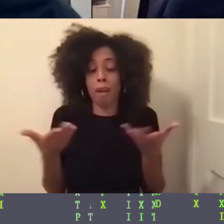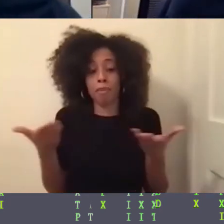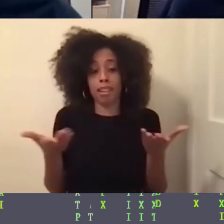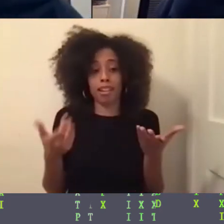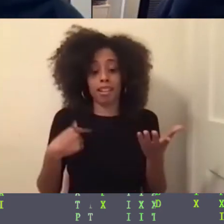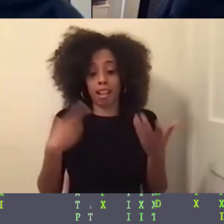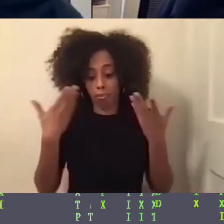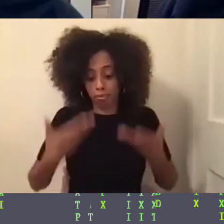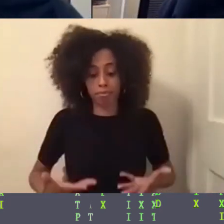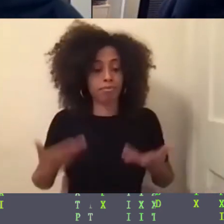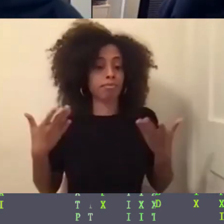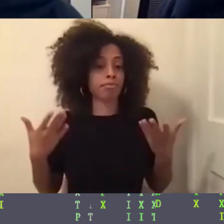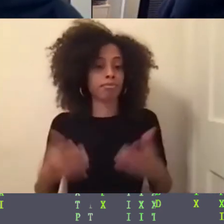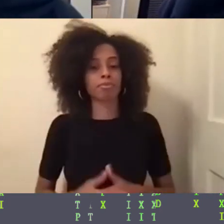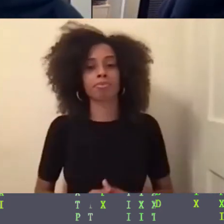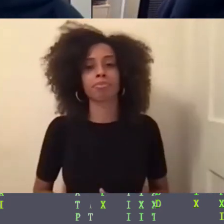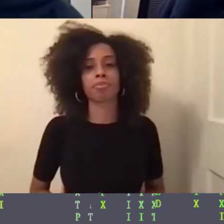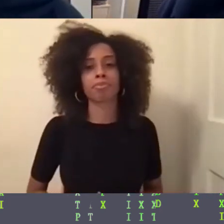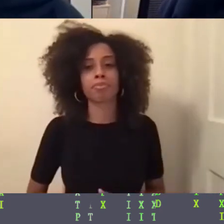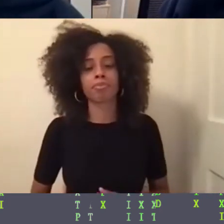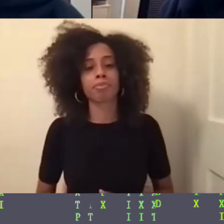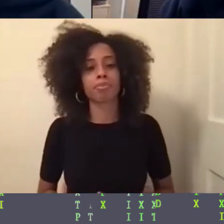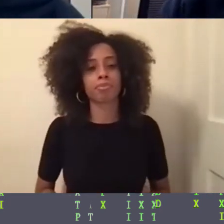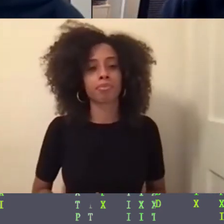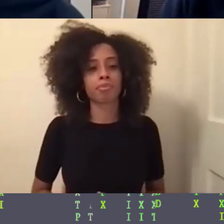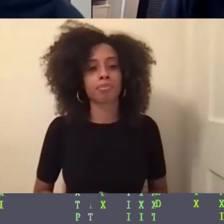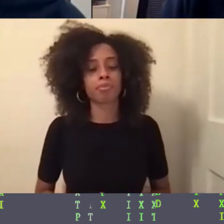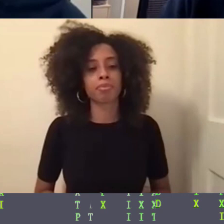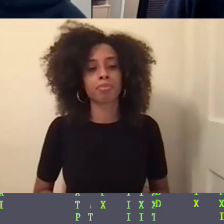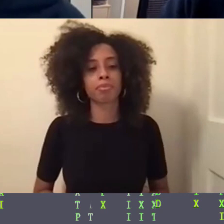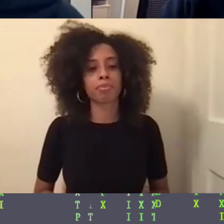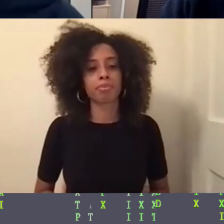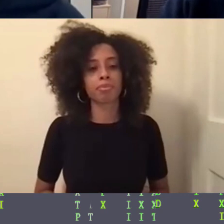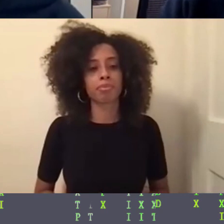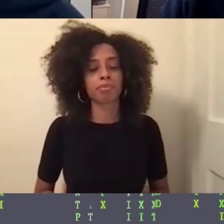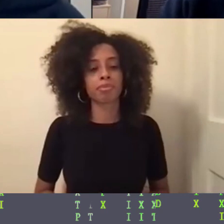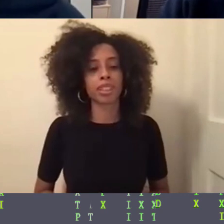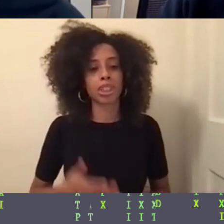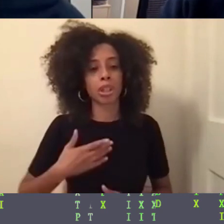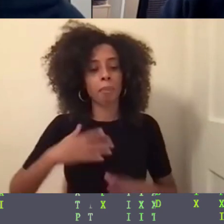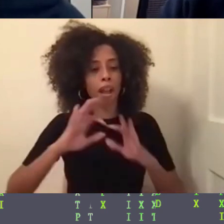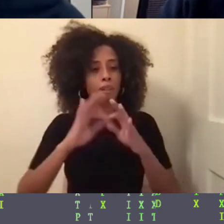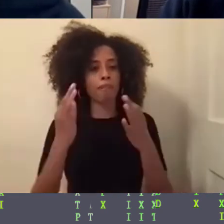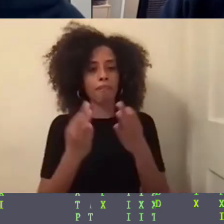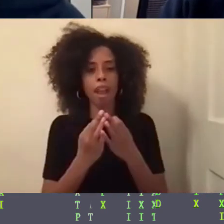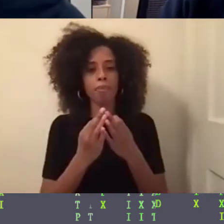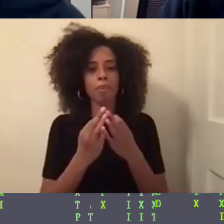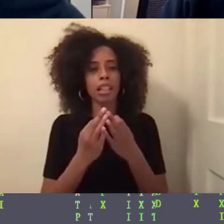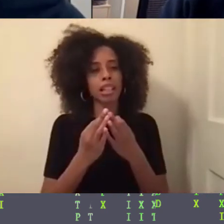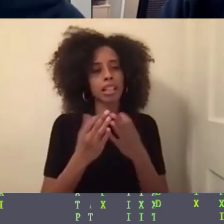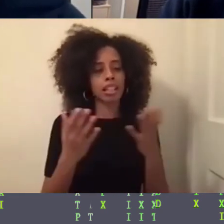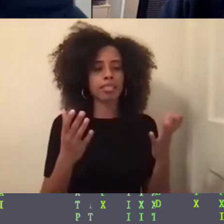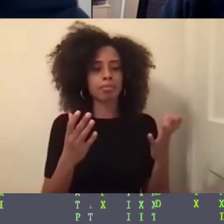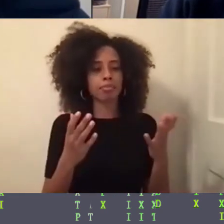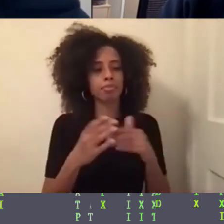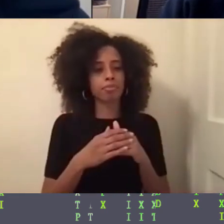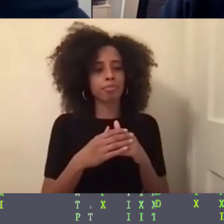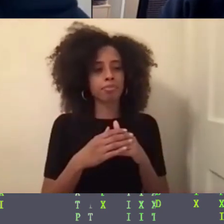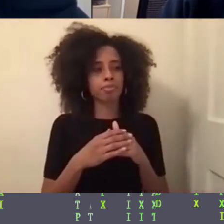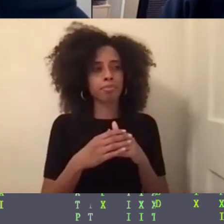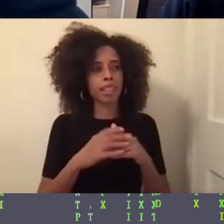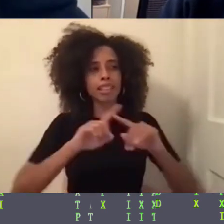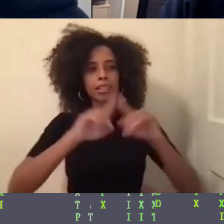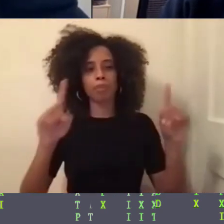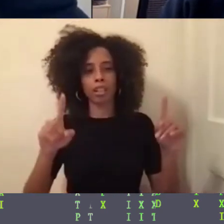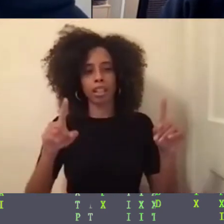exist. And so, um, the, my family dynamic is a little bit different because it's like one half is